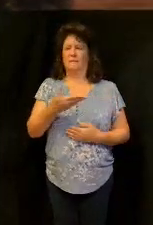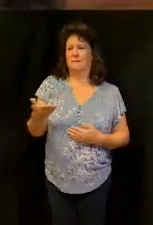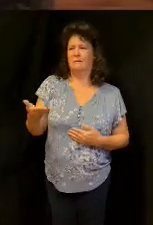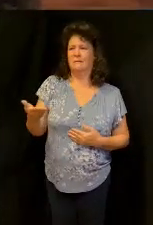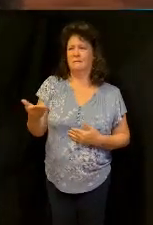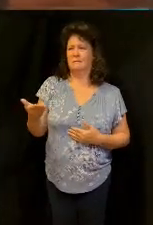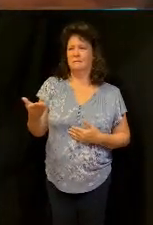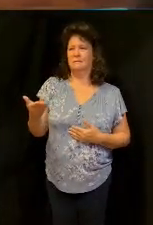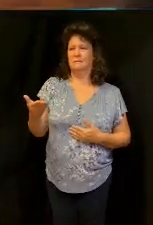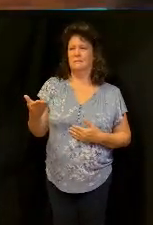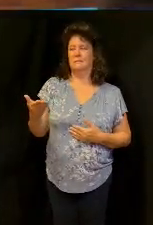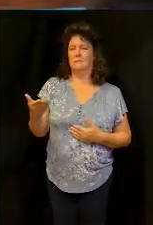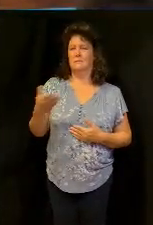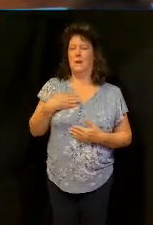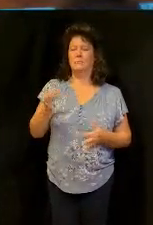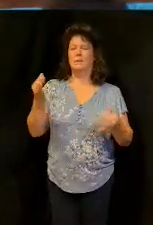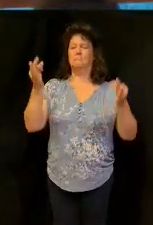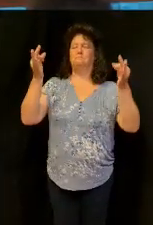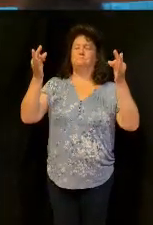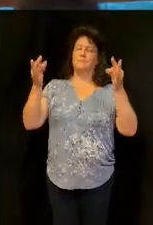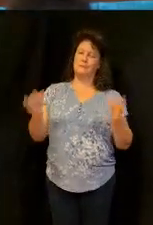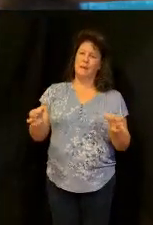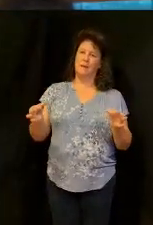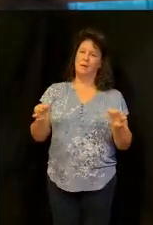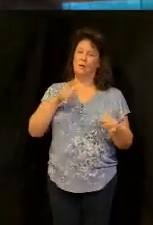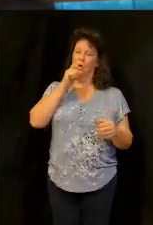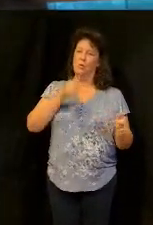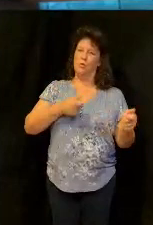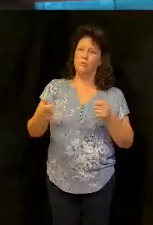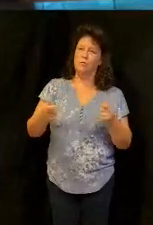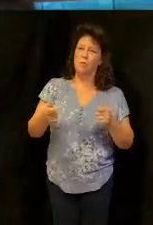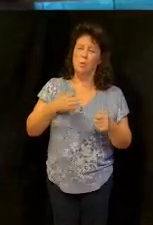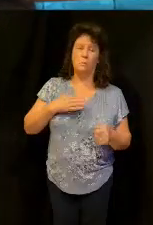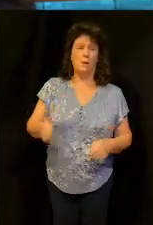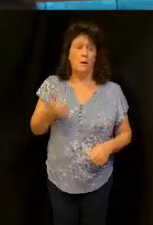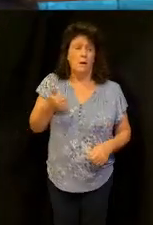but I'm going to set up the lordship issue I'm to put God first